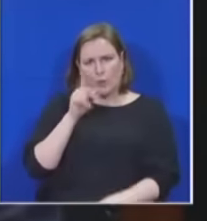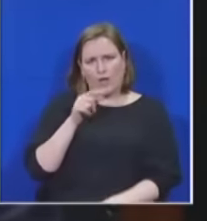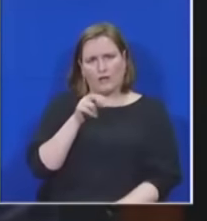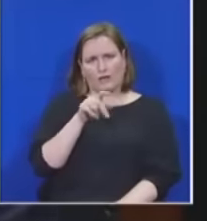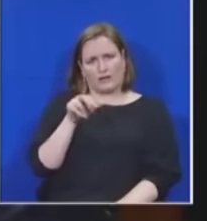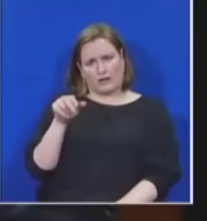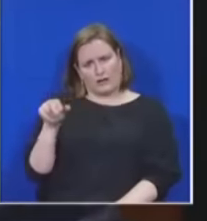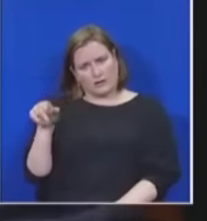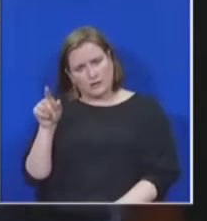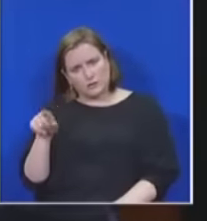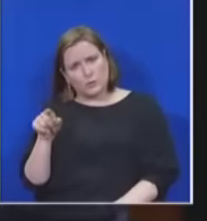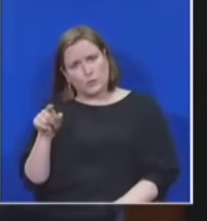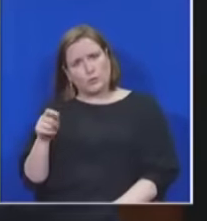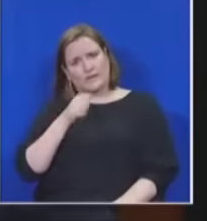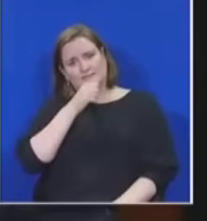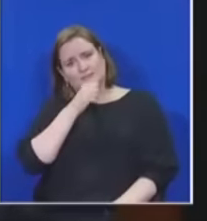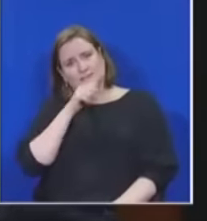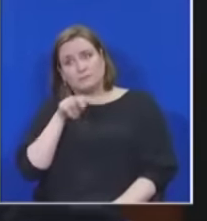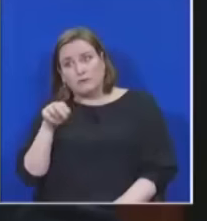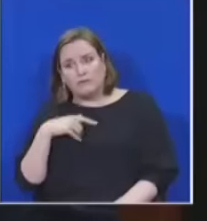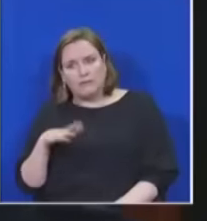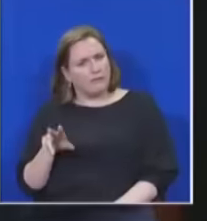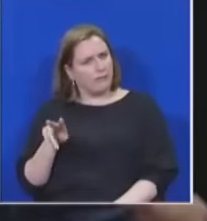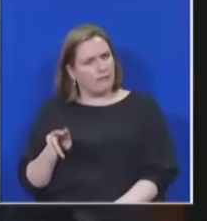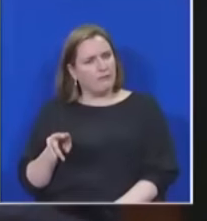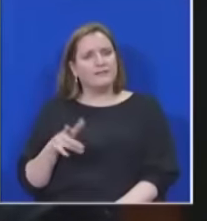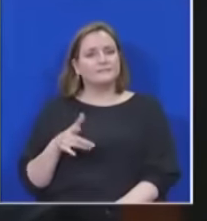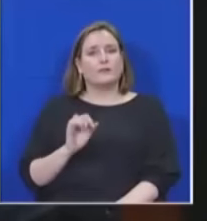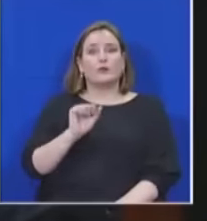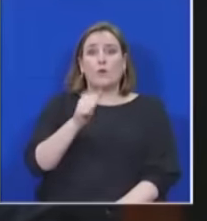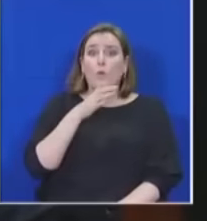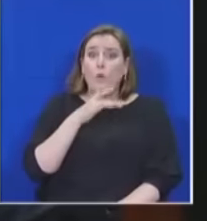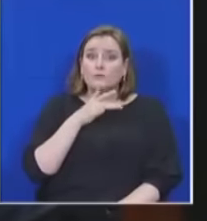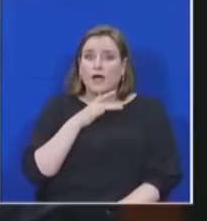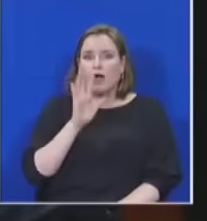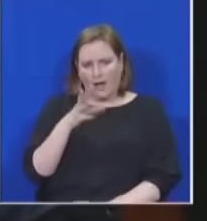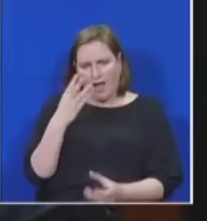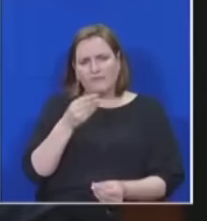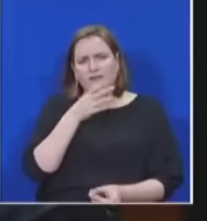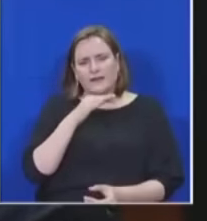towards the speaker. Your water supplies are ever flowing, don't worry.